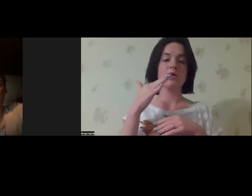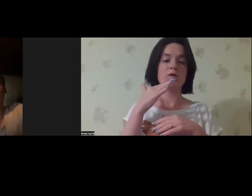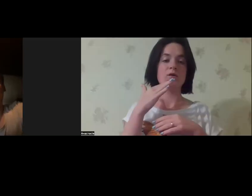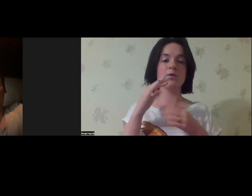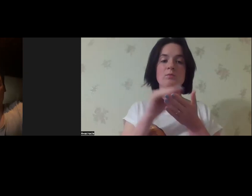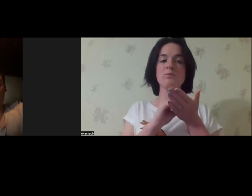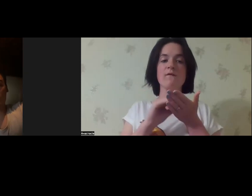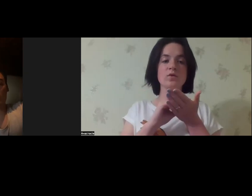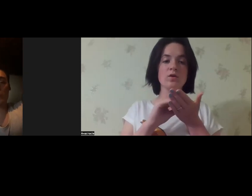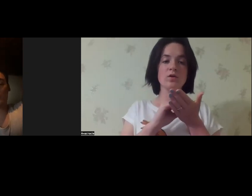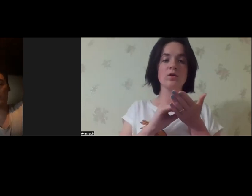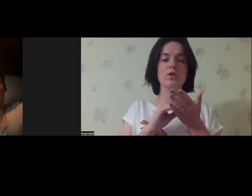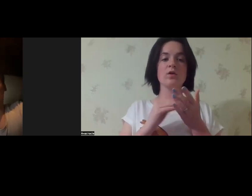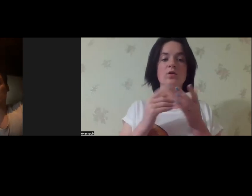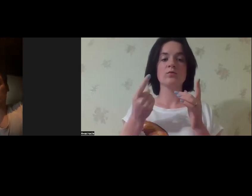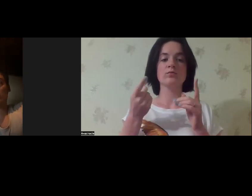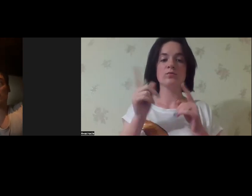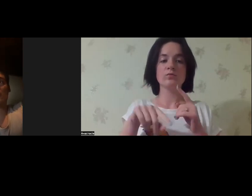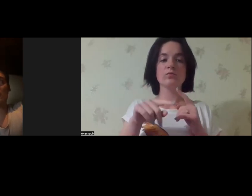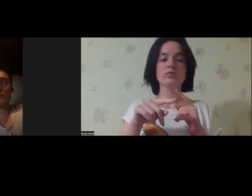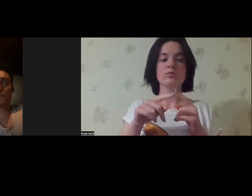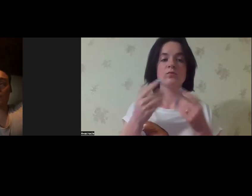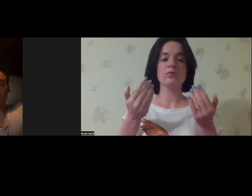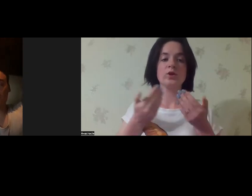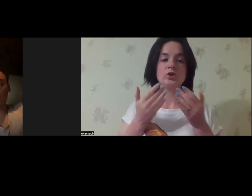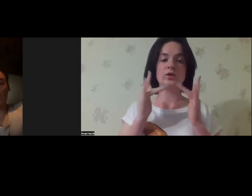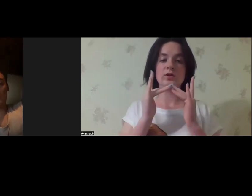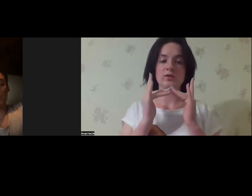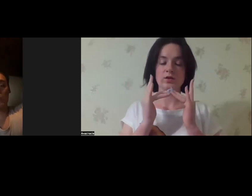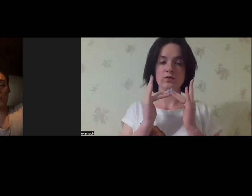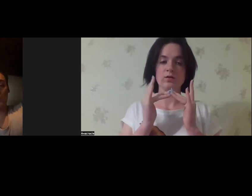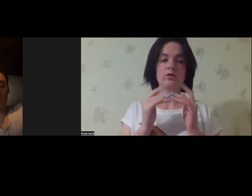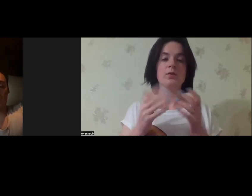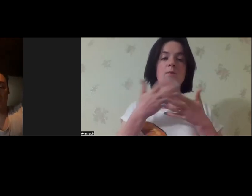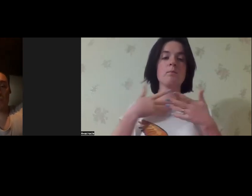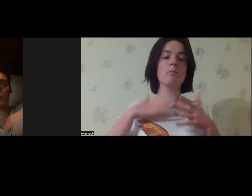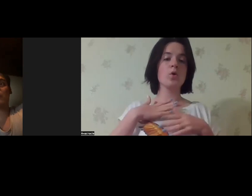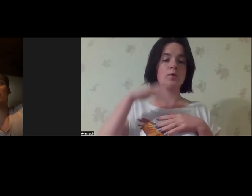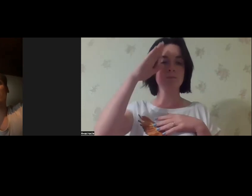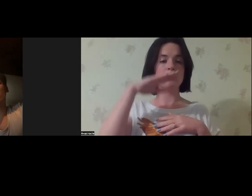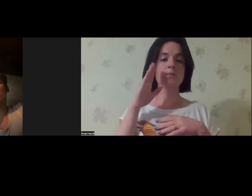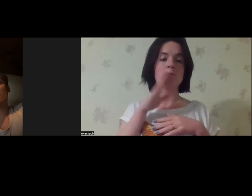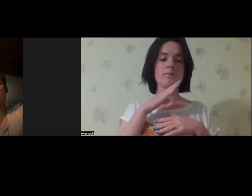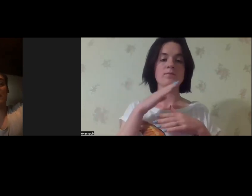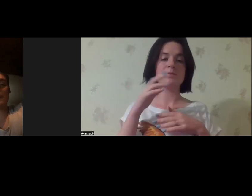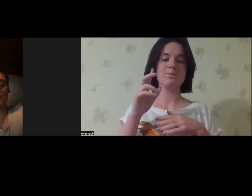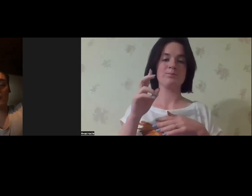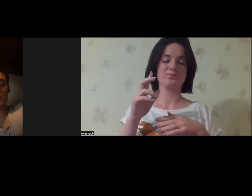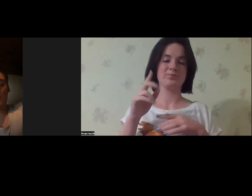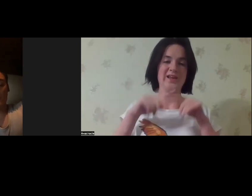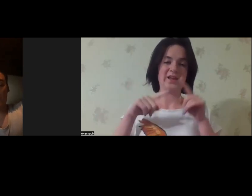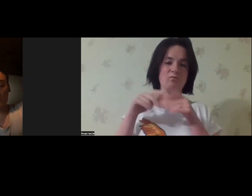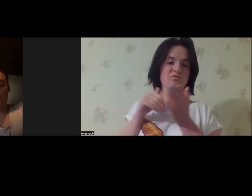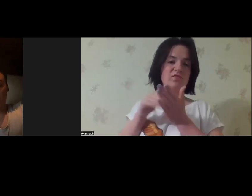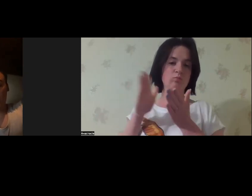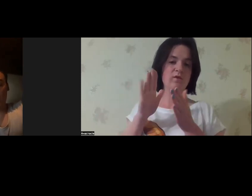Well, well, I have shared many times already that I grew up in the